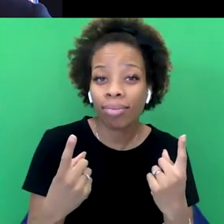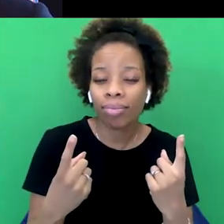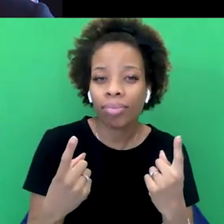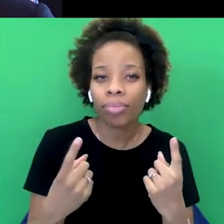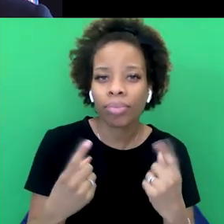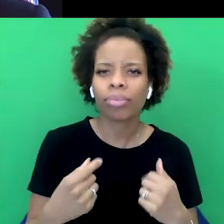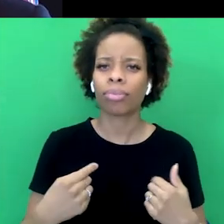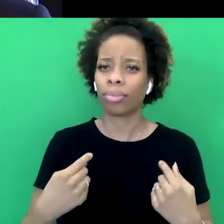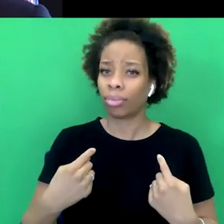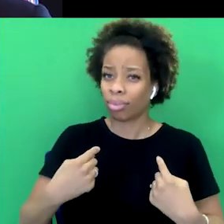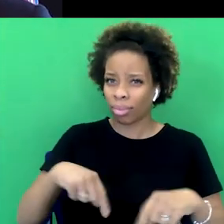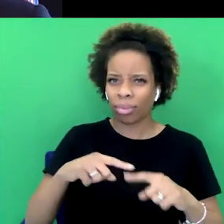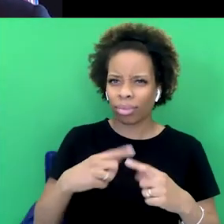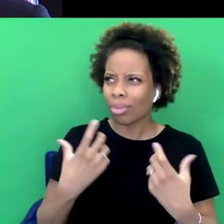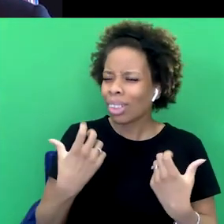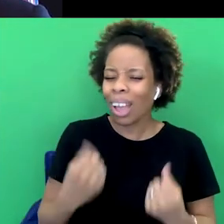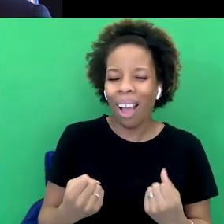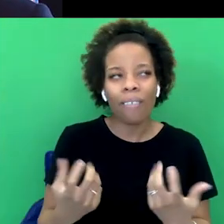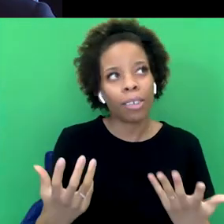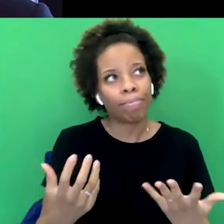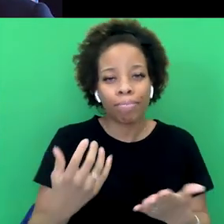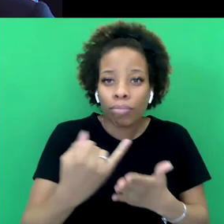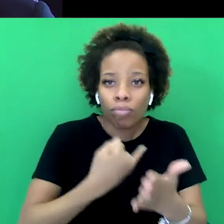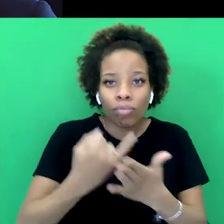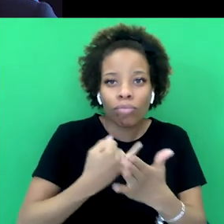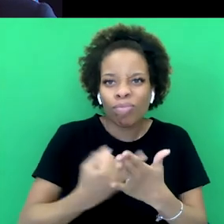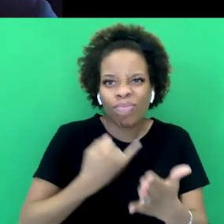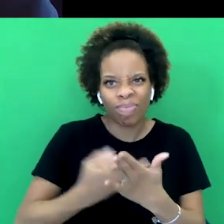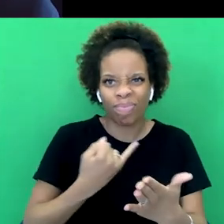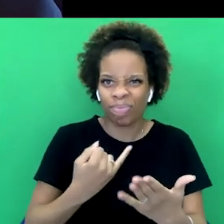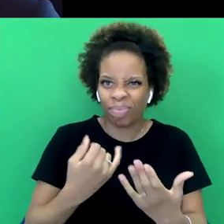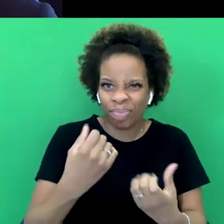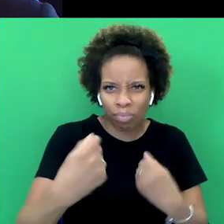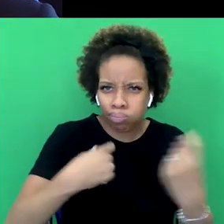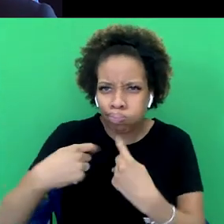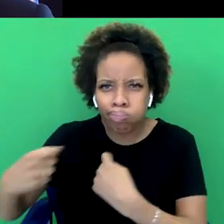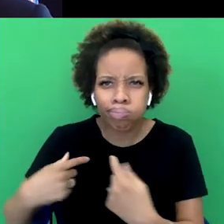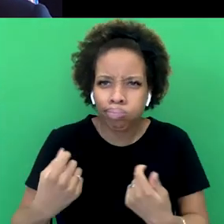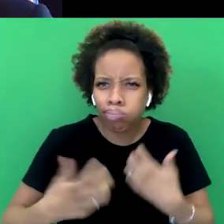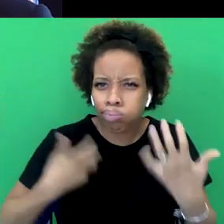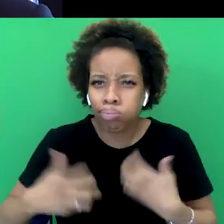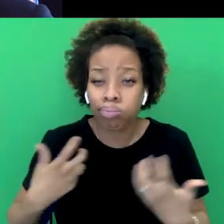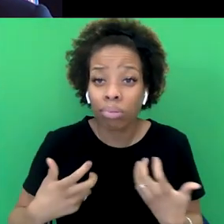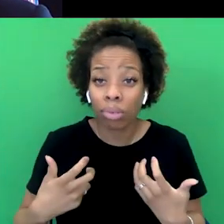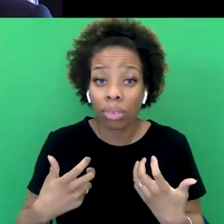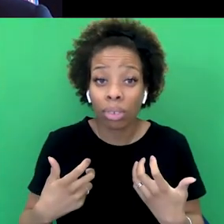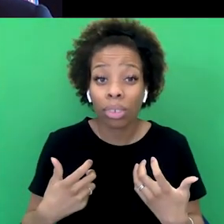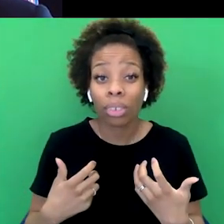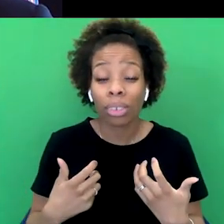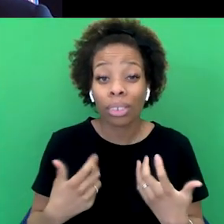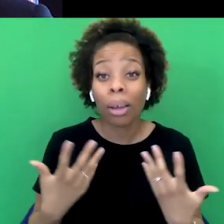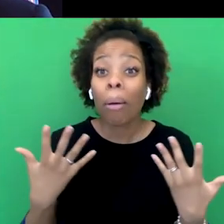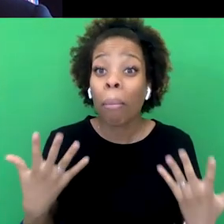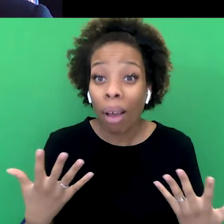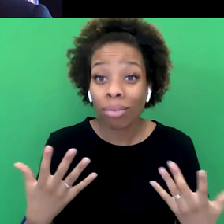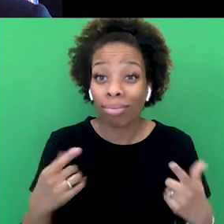the subject of this trolling and vicious reaction. But it's a symptoms of, it's a death throes of